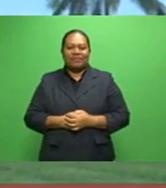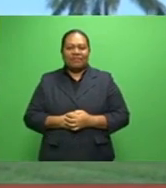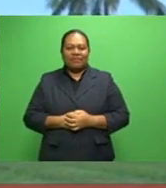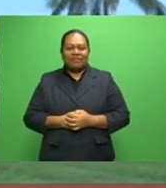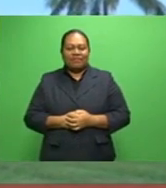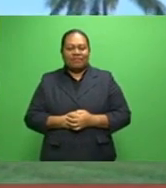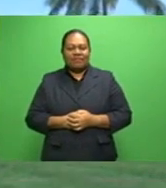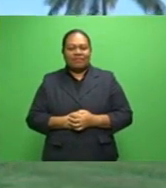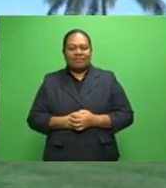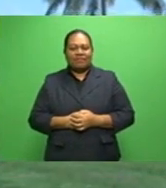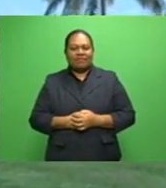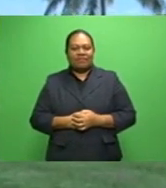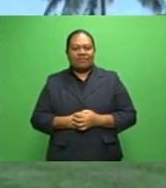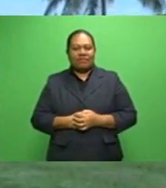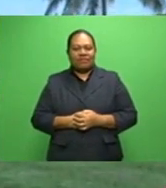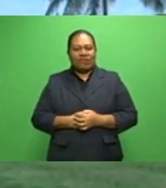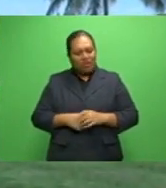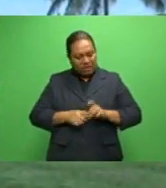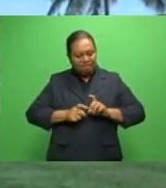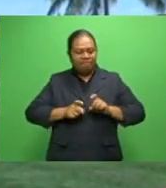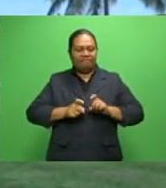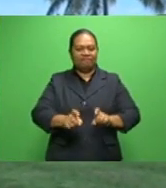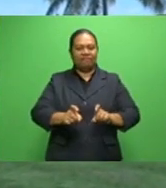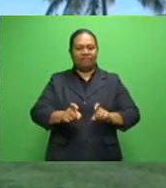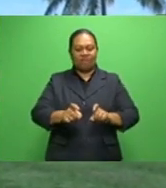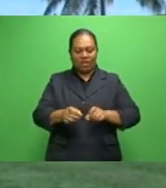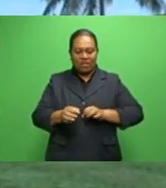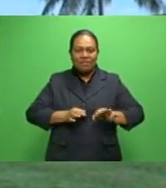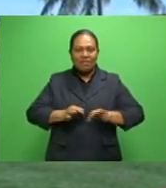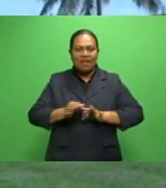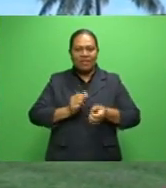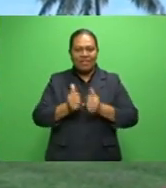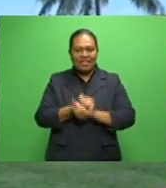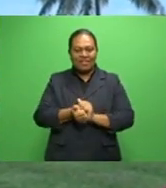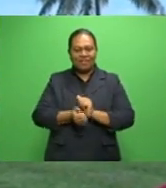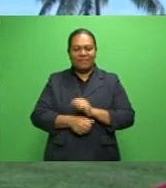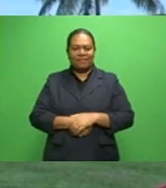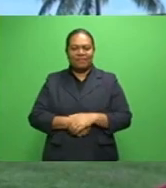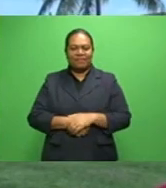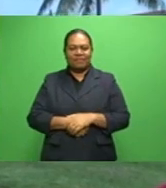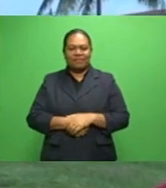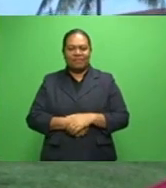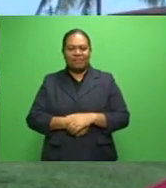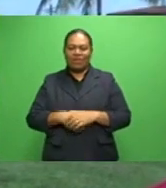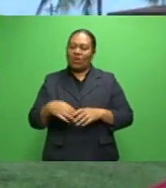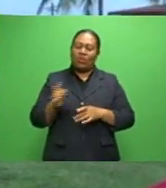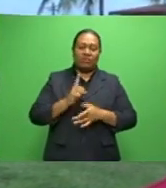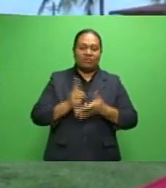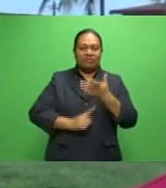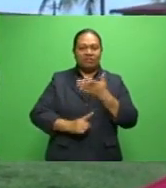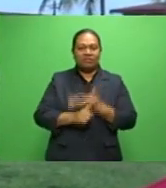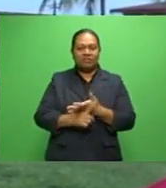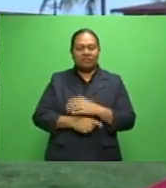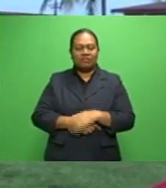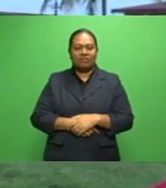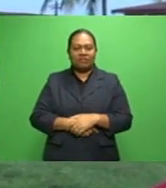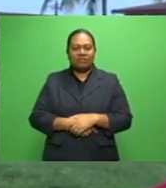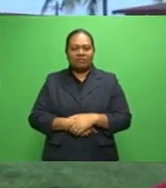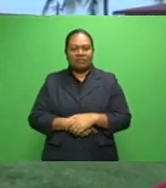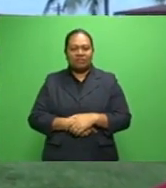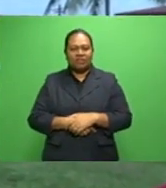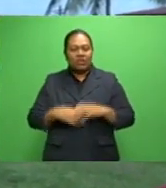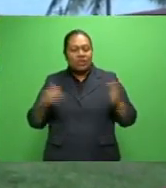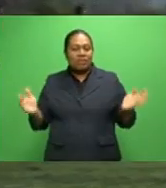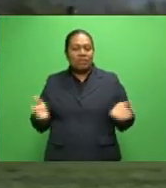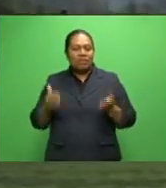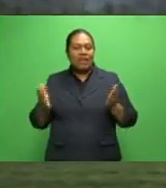but we will stick to our game plan, what the Lekuots have planned for us to play in